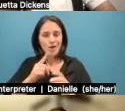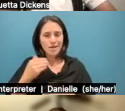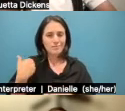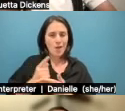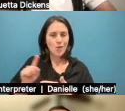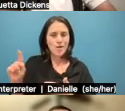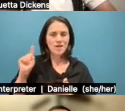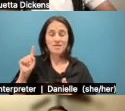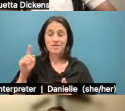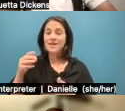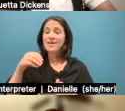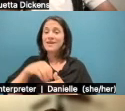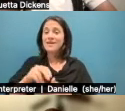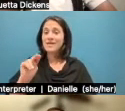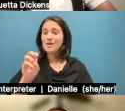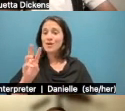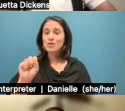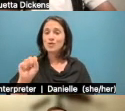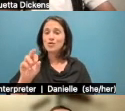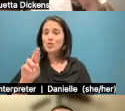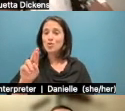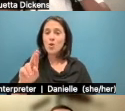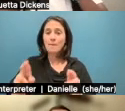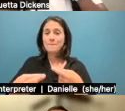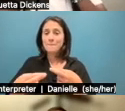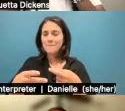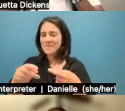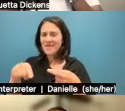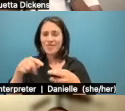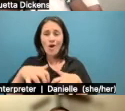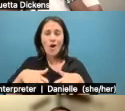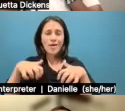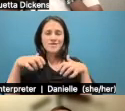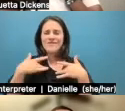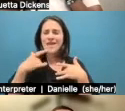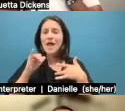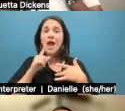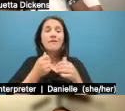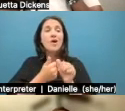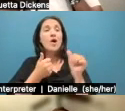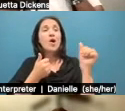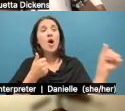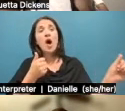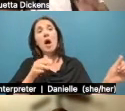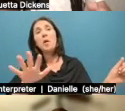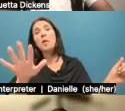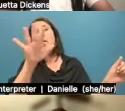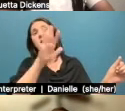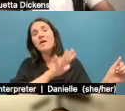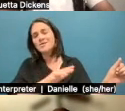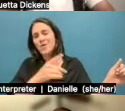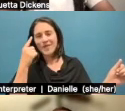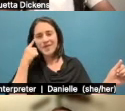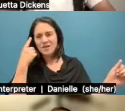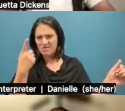imagine the audience is this sort of like amorphous, far off group of people who are going to read these stories, but they don't think to include the